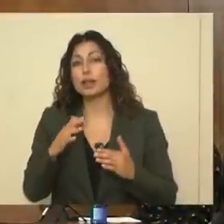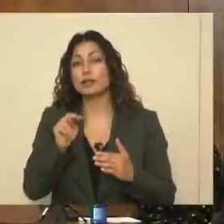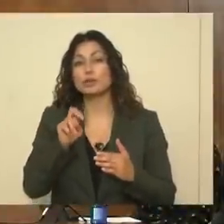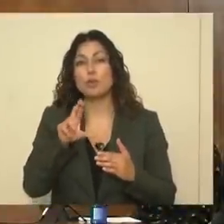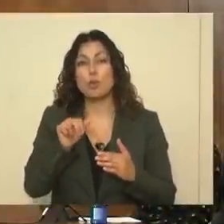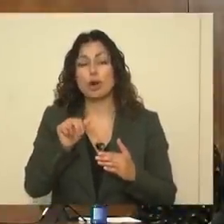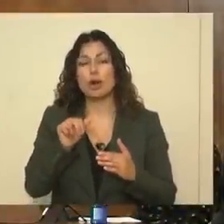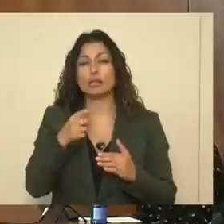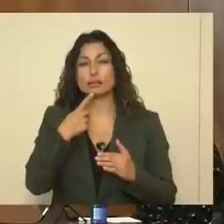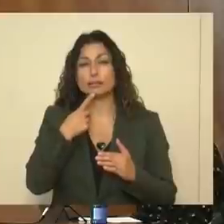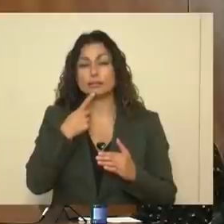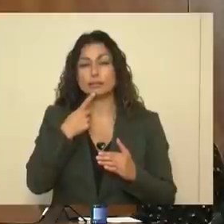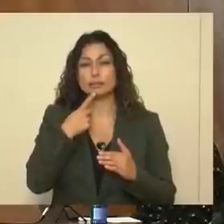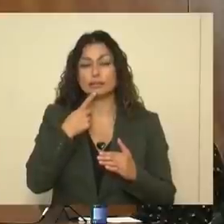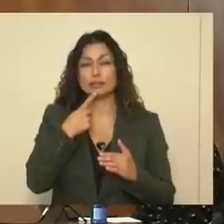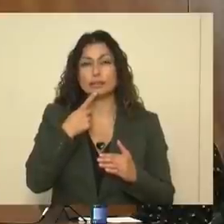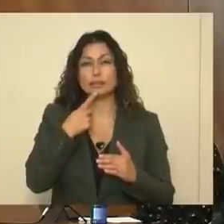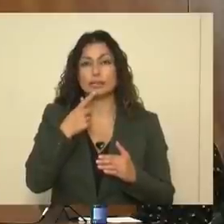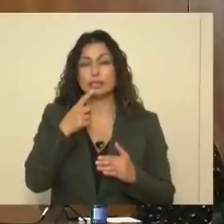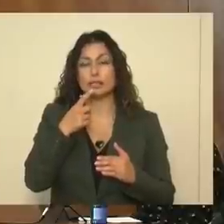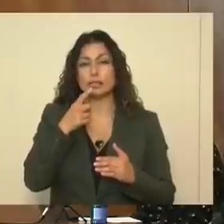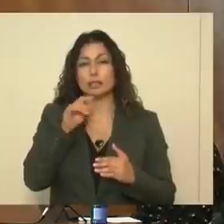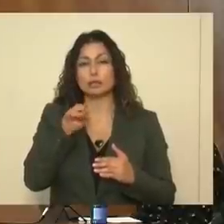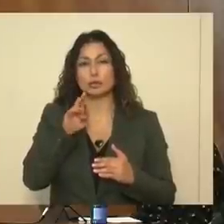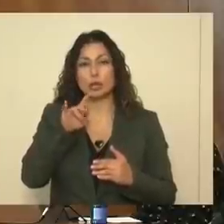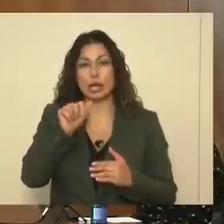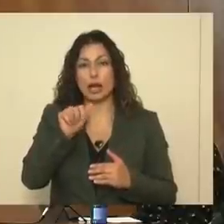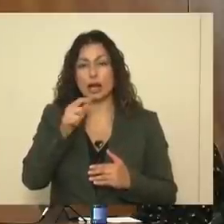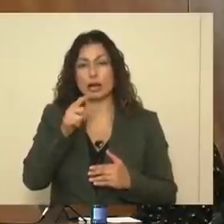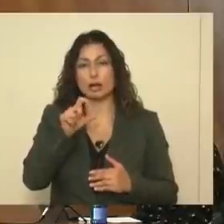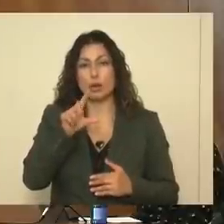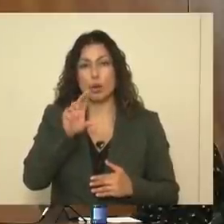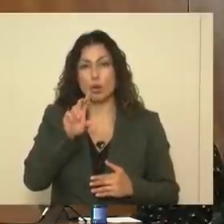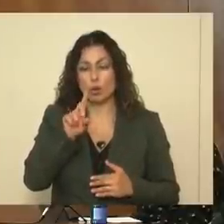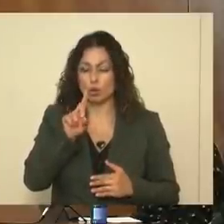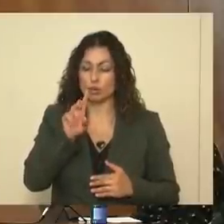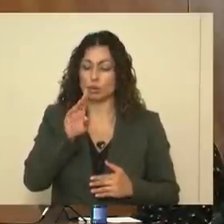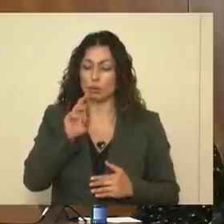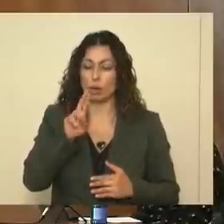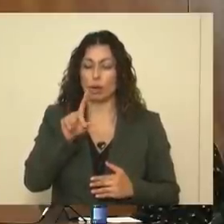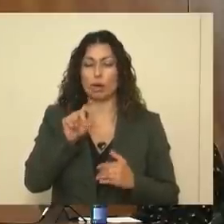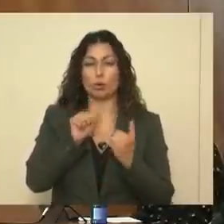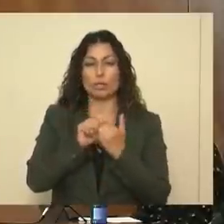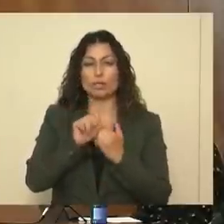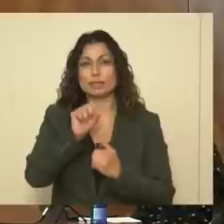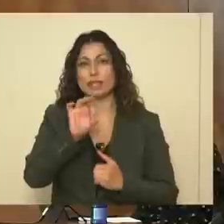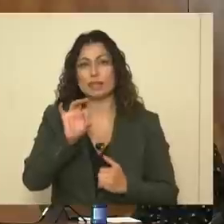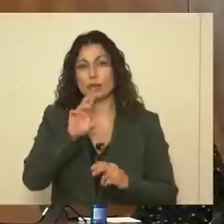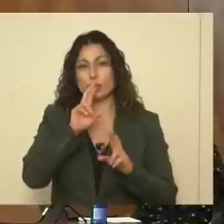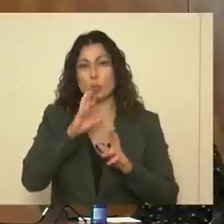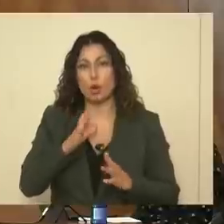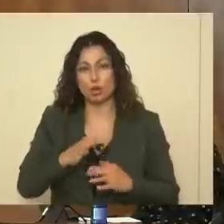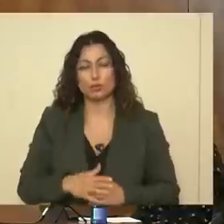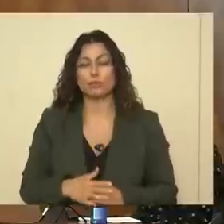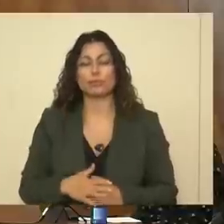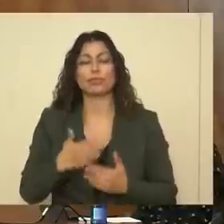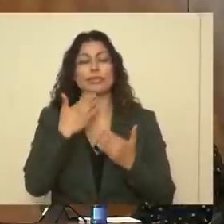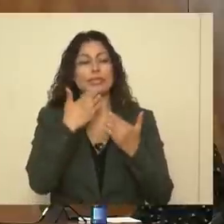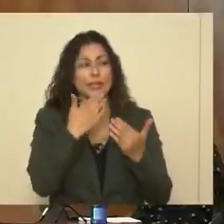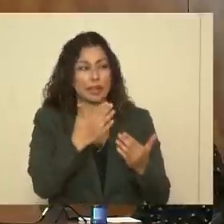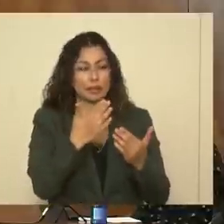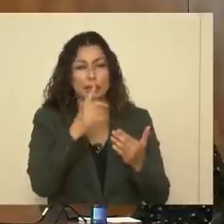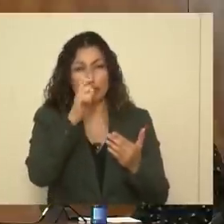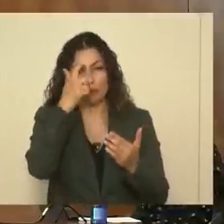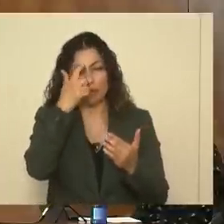go to Julia Goldberg with the Santa Fe Reporter. Julia, you are unmuted. Go right ahead. Thank you, Nora. Thank you,